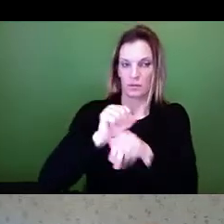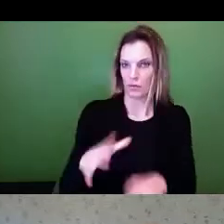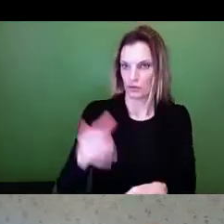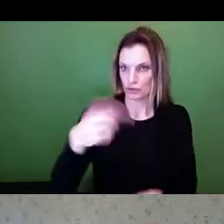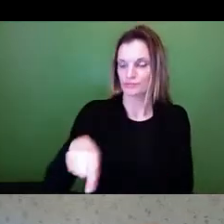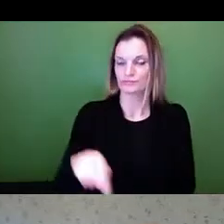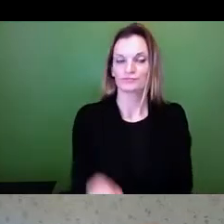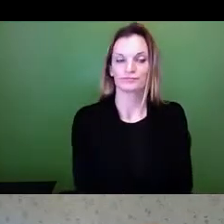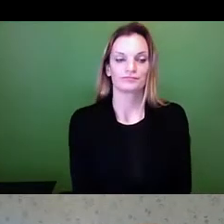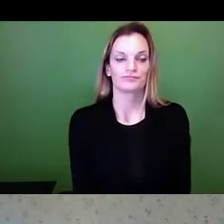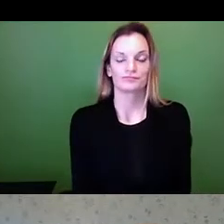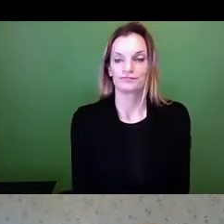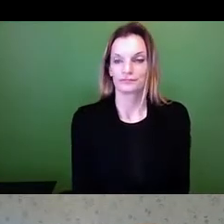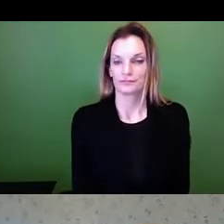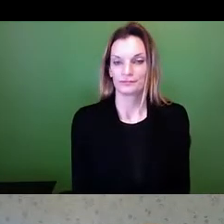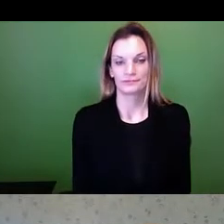Our next slide, please.